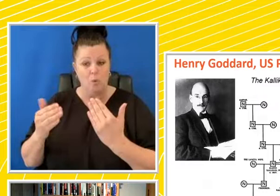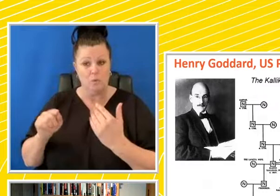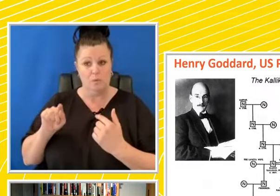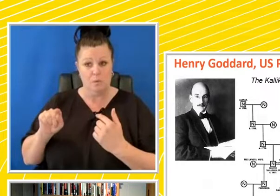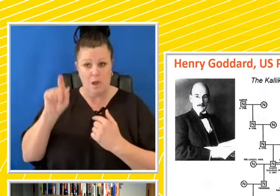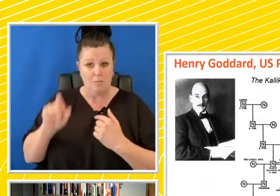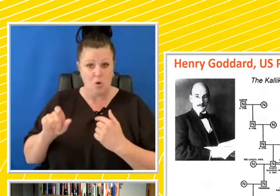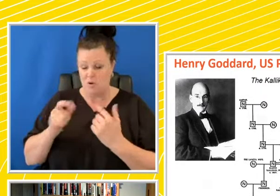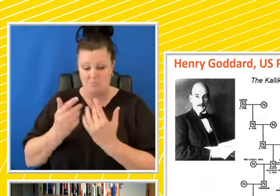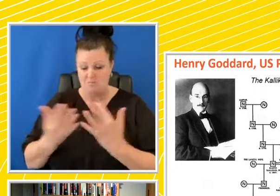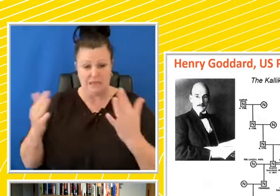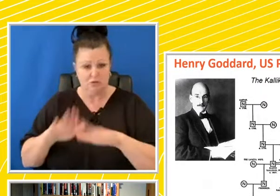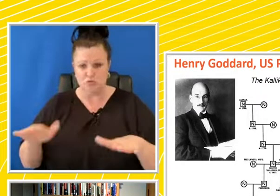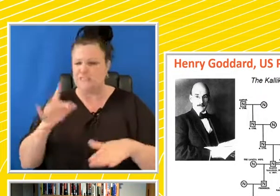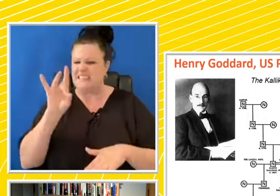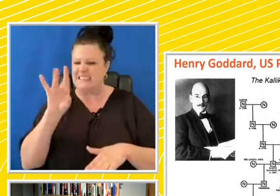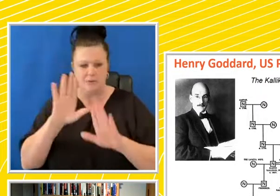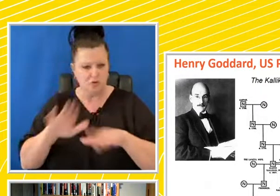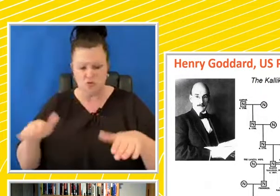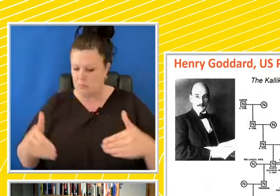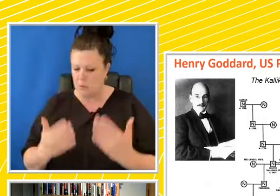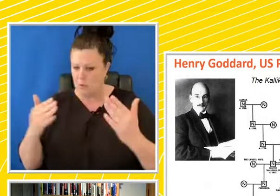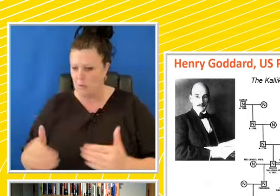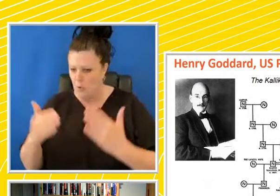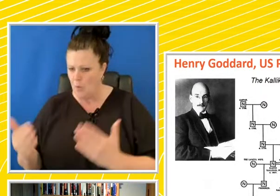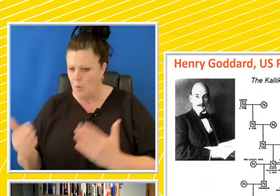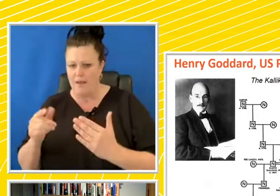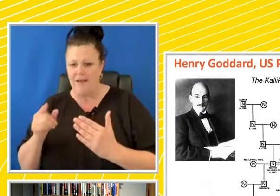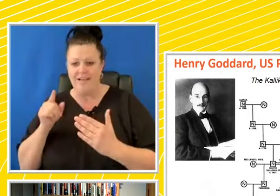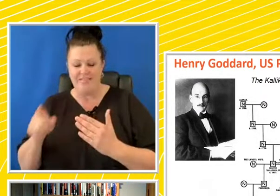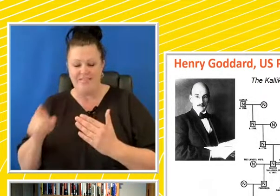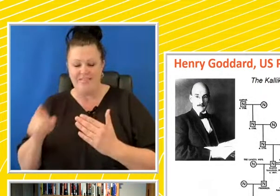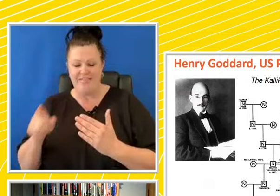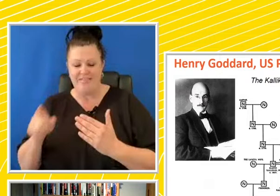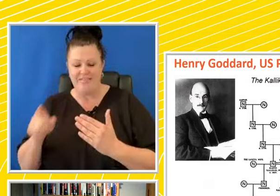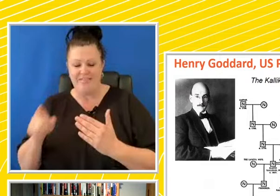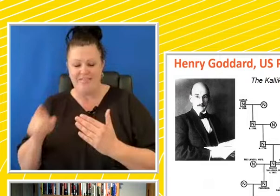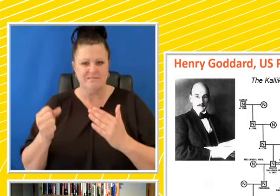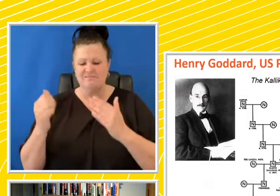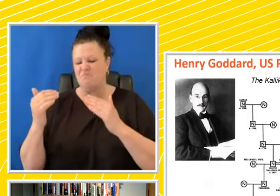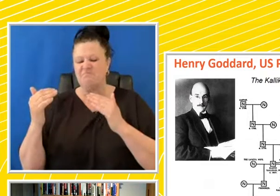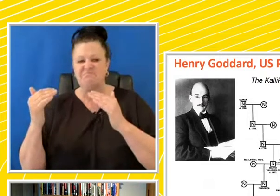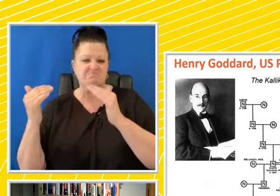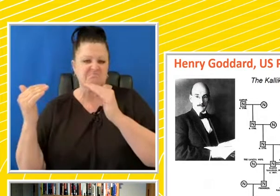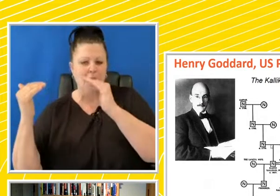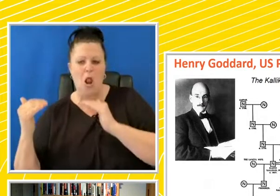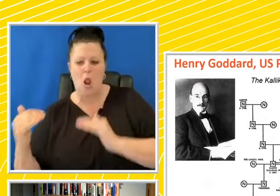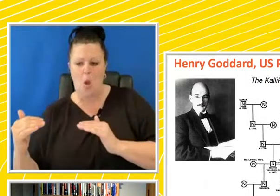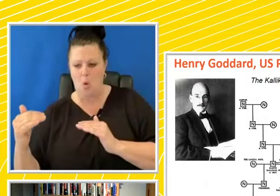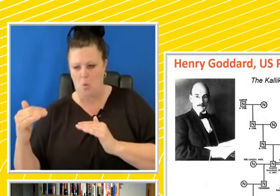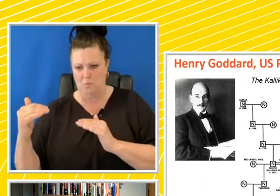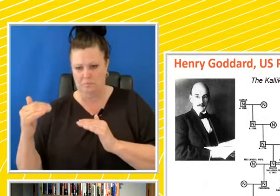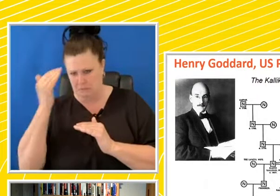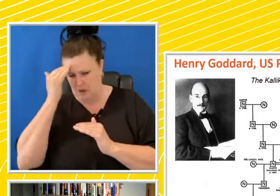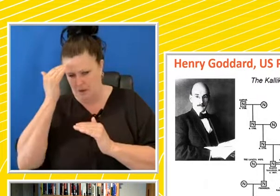lot of children, 10 children, who come with the lowest, who are from this lowest stock. And what he's arguing is this